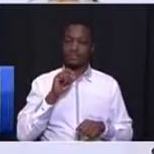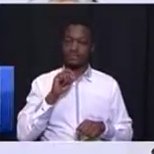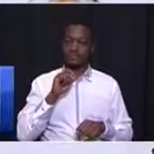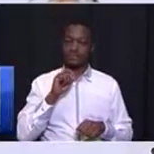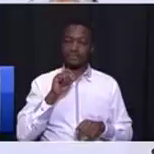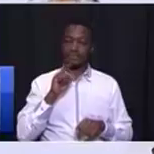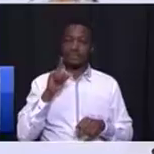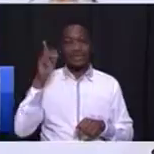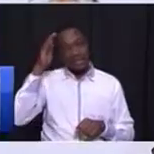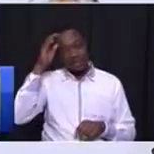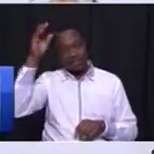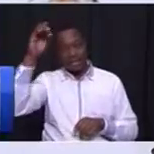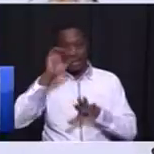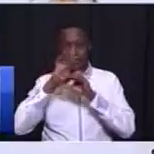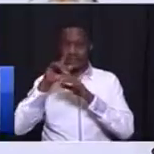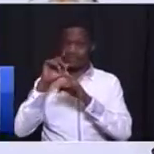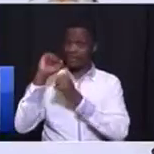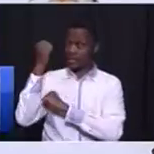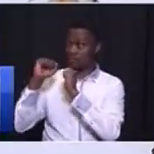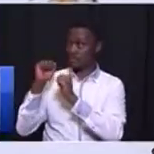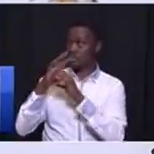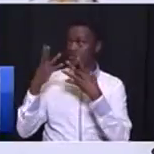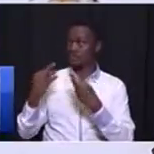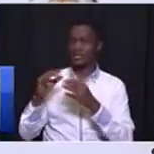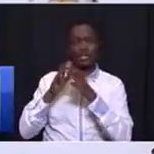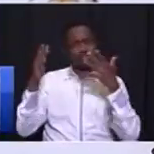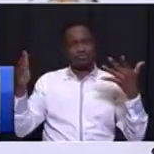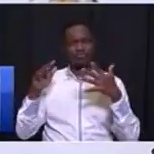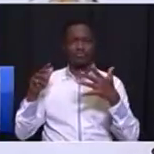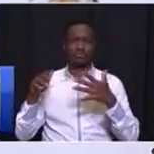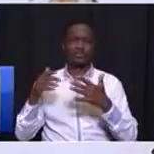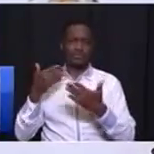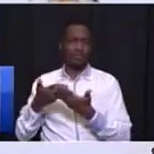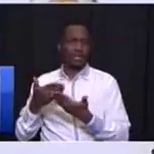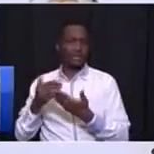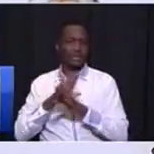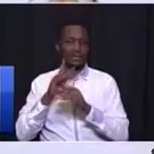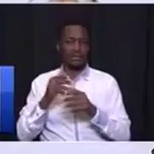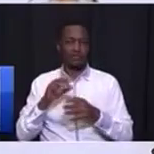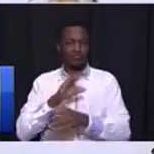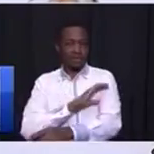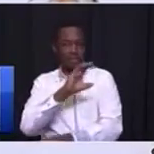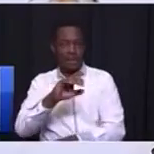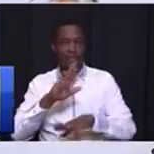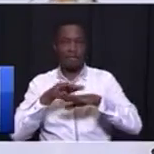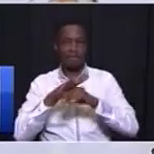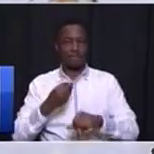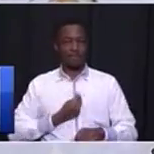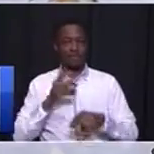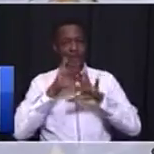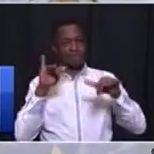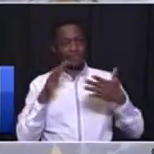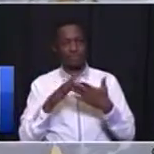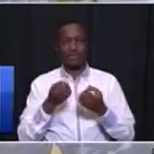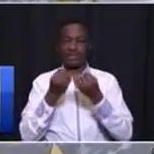the creative industry which has huge potential, honorable members, to empower more young people and bring them into the